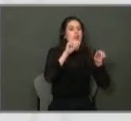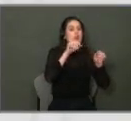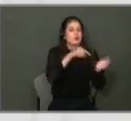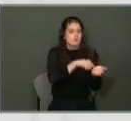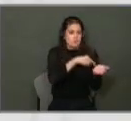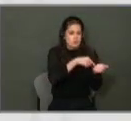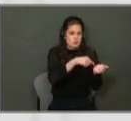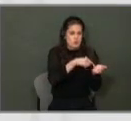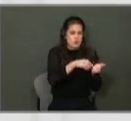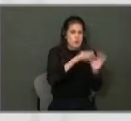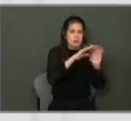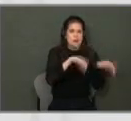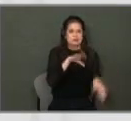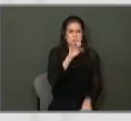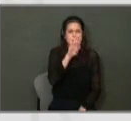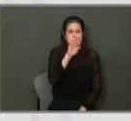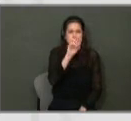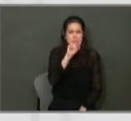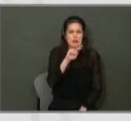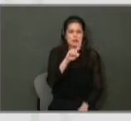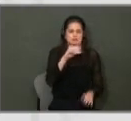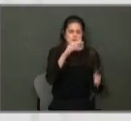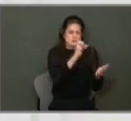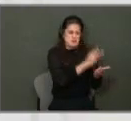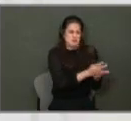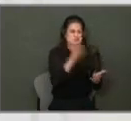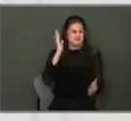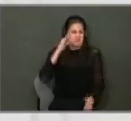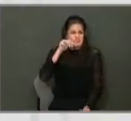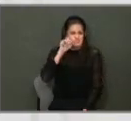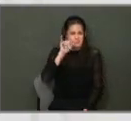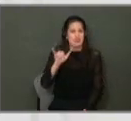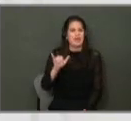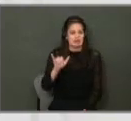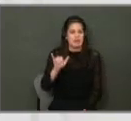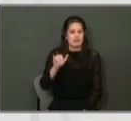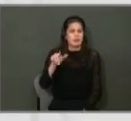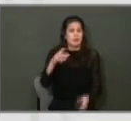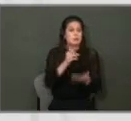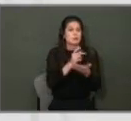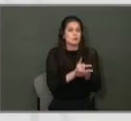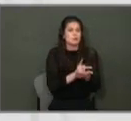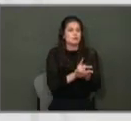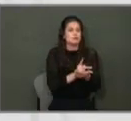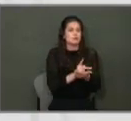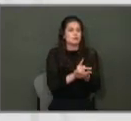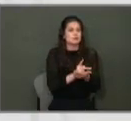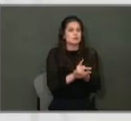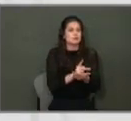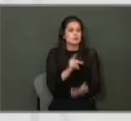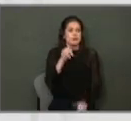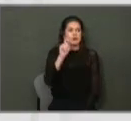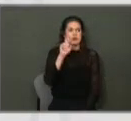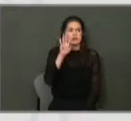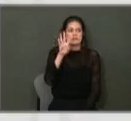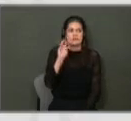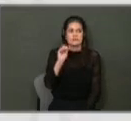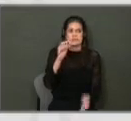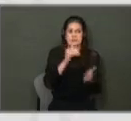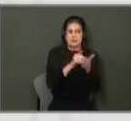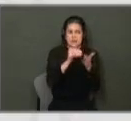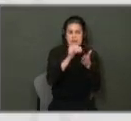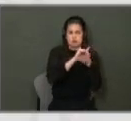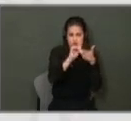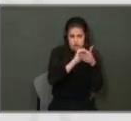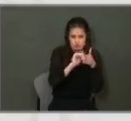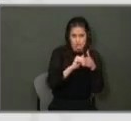that were approved by the voters in May. The voters approved $150 million in that program. And we are moving out,